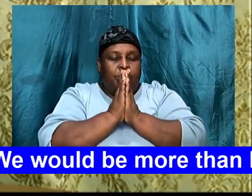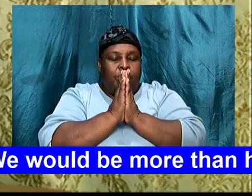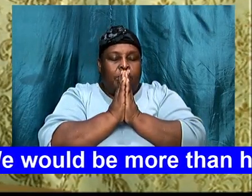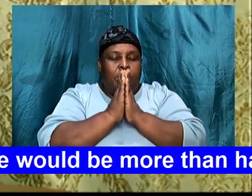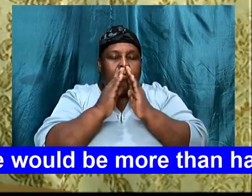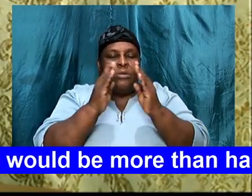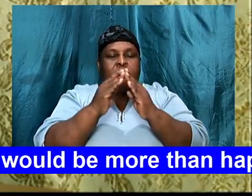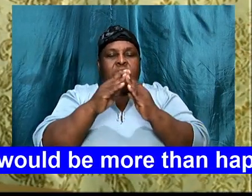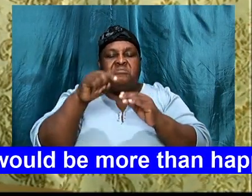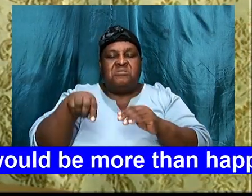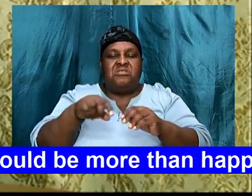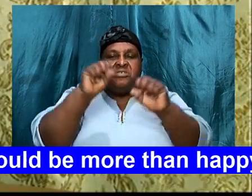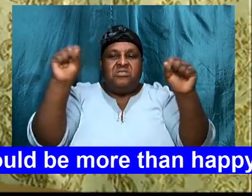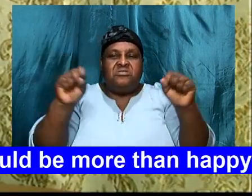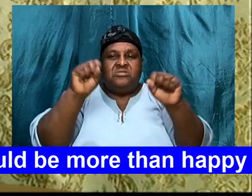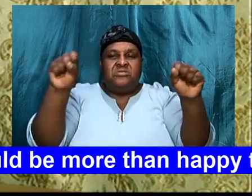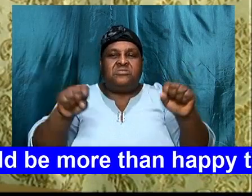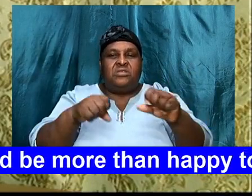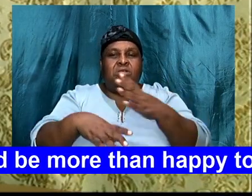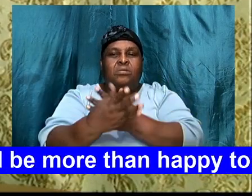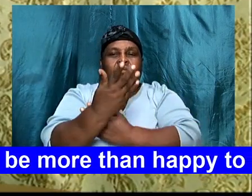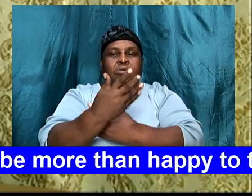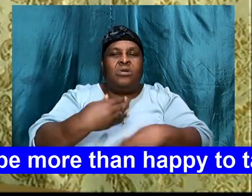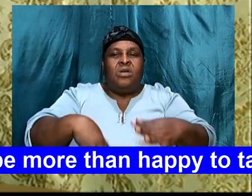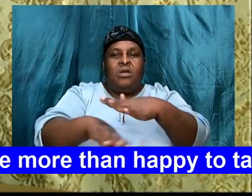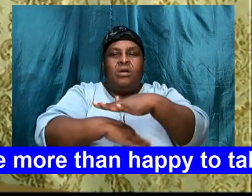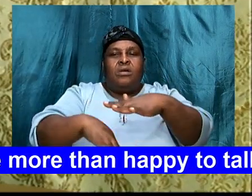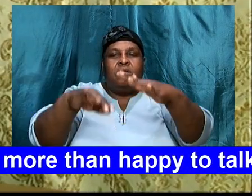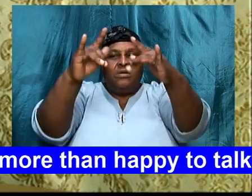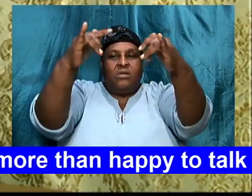this Saturday morning, under the tent,